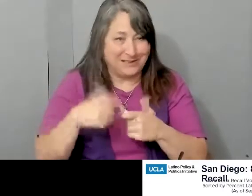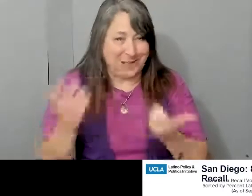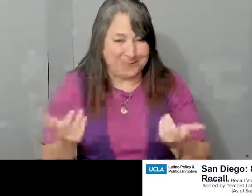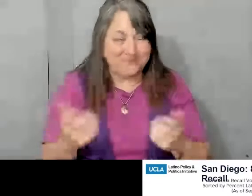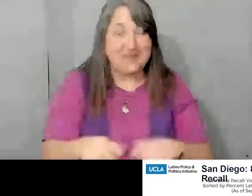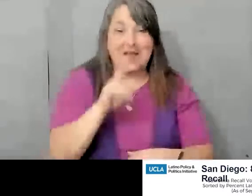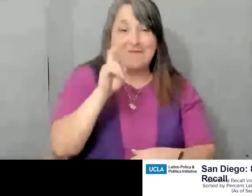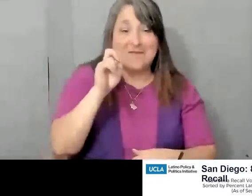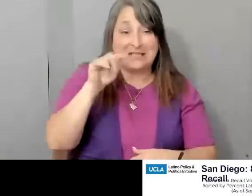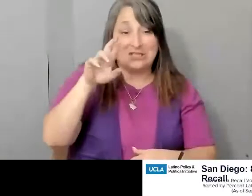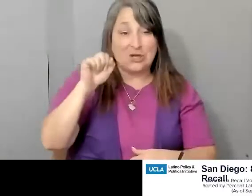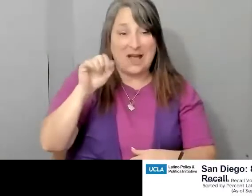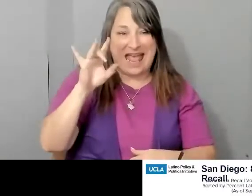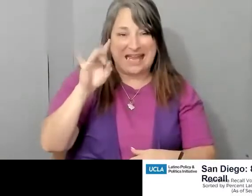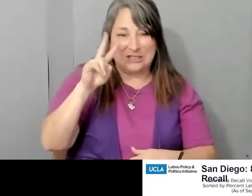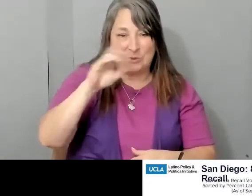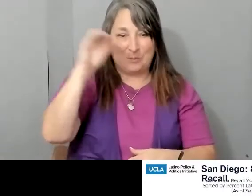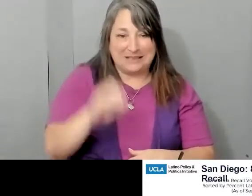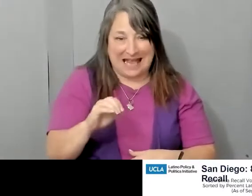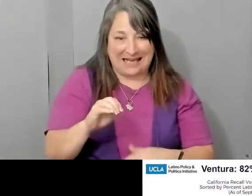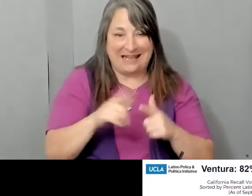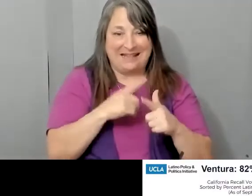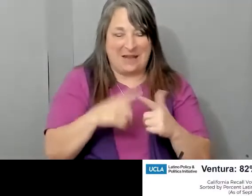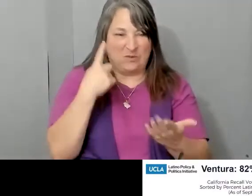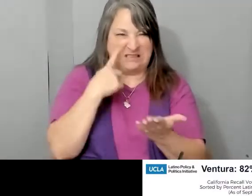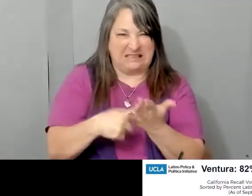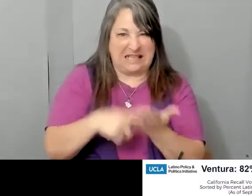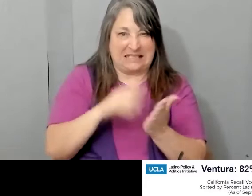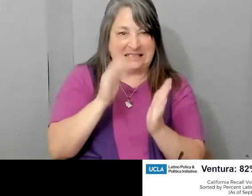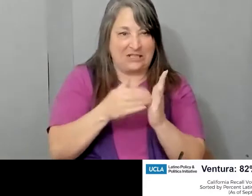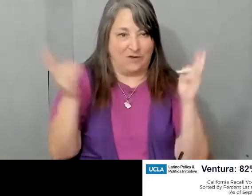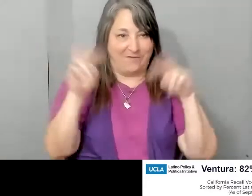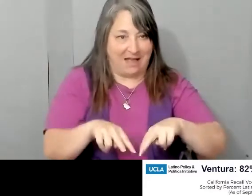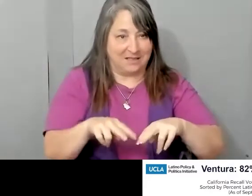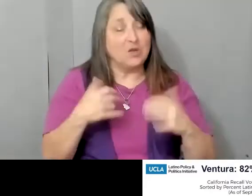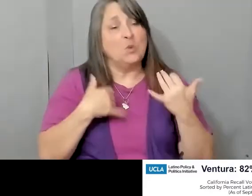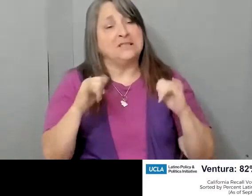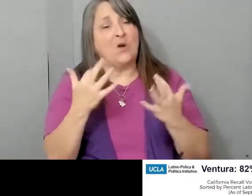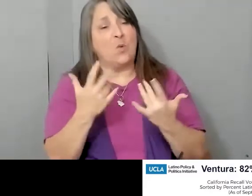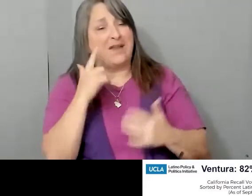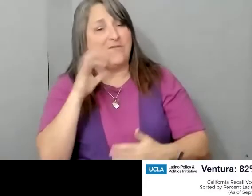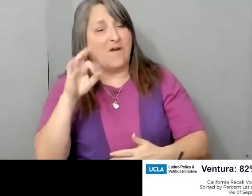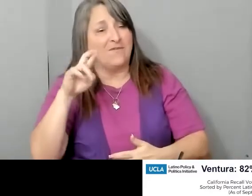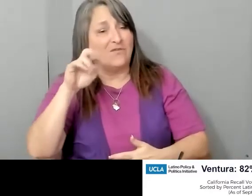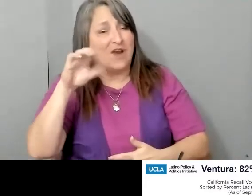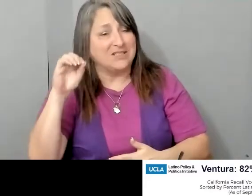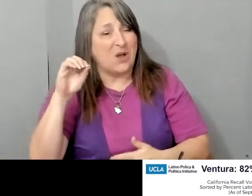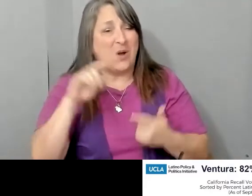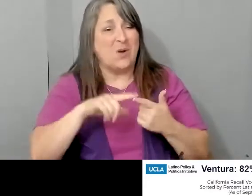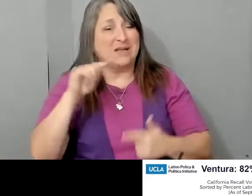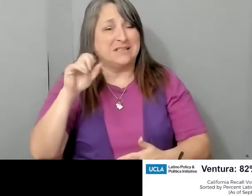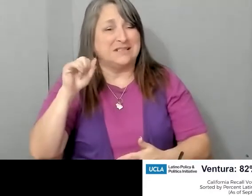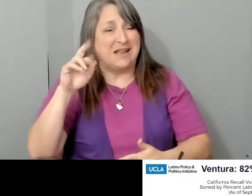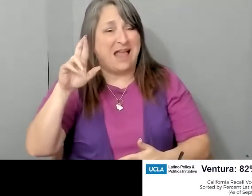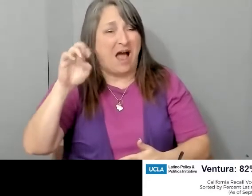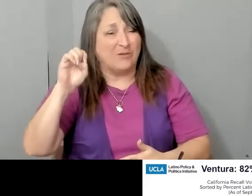Ventura, 82%. And then I'm going to move us to the Central Valley. So we're still waiting for Fresno and Tulare and others. They haven't reported